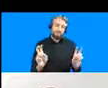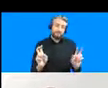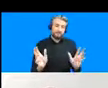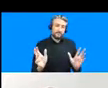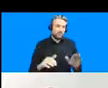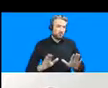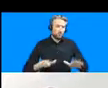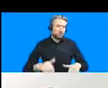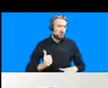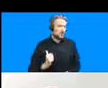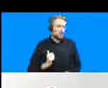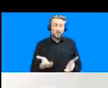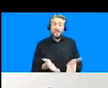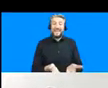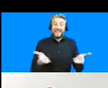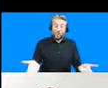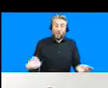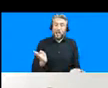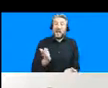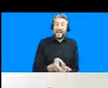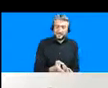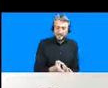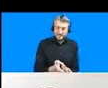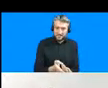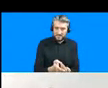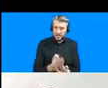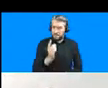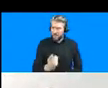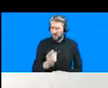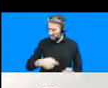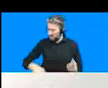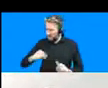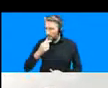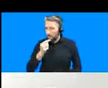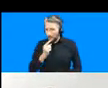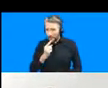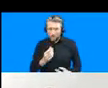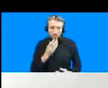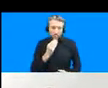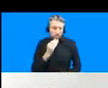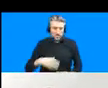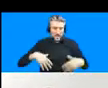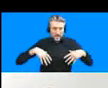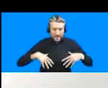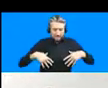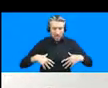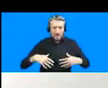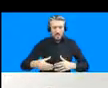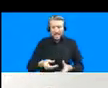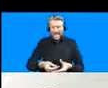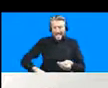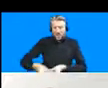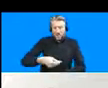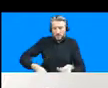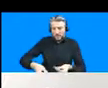access but neither can they leave behind the billions that depend on informal economies or live work play innovate